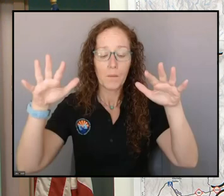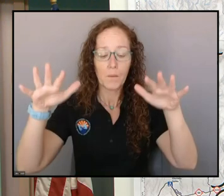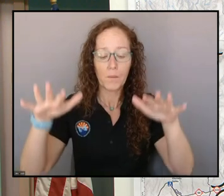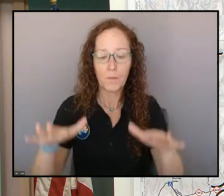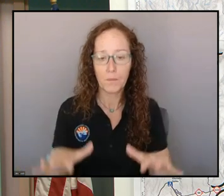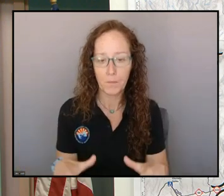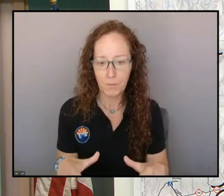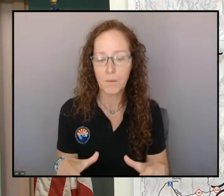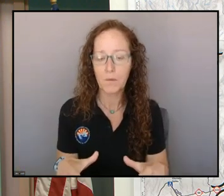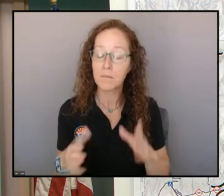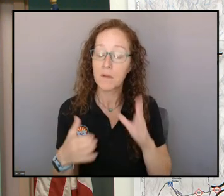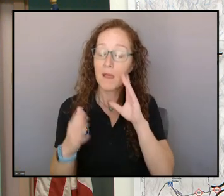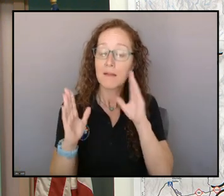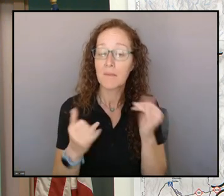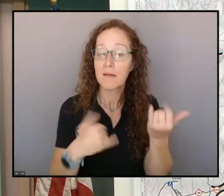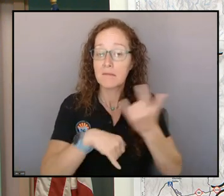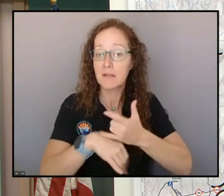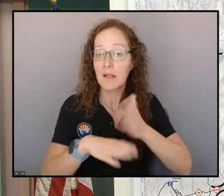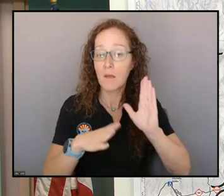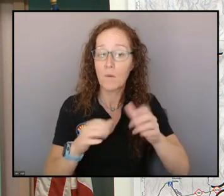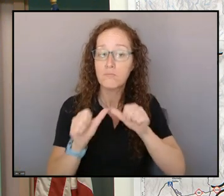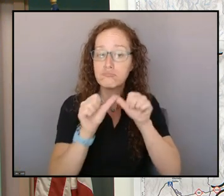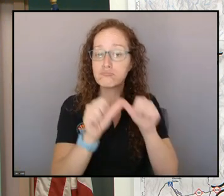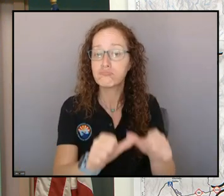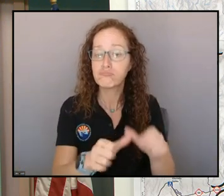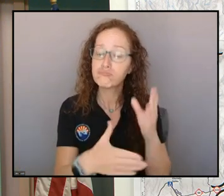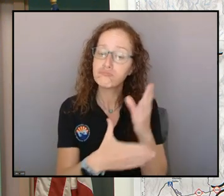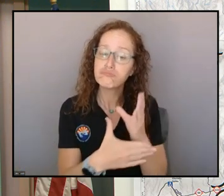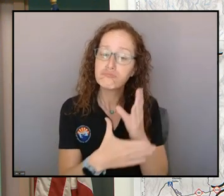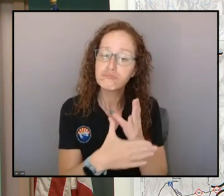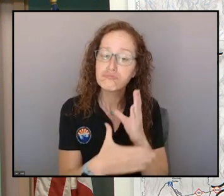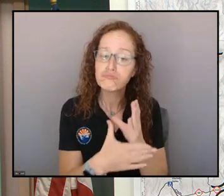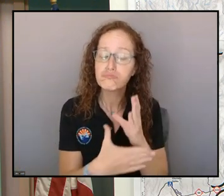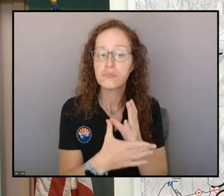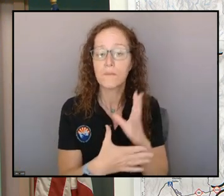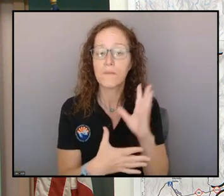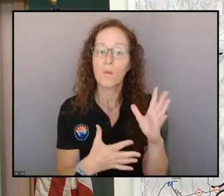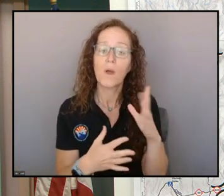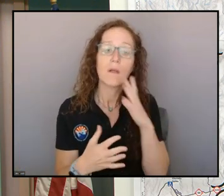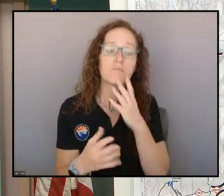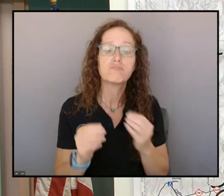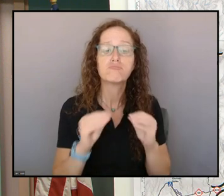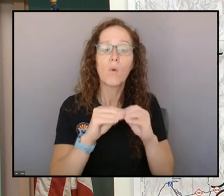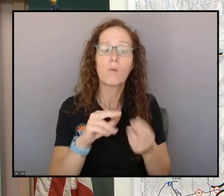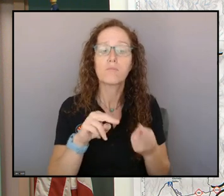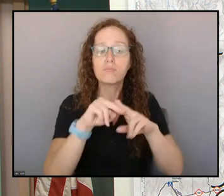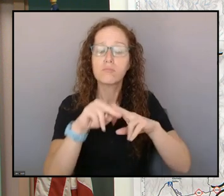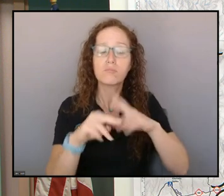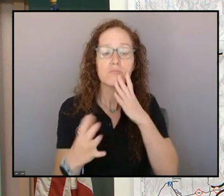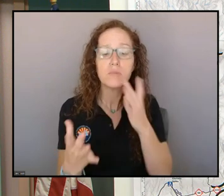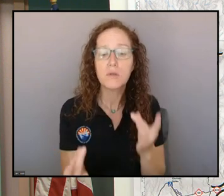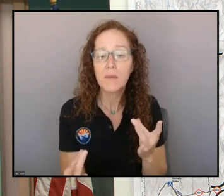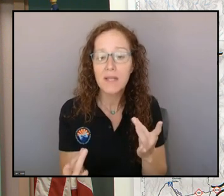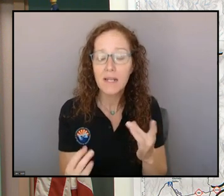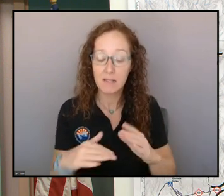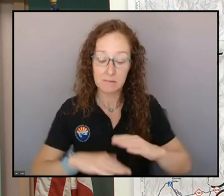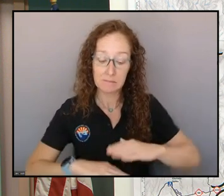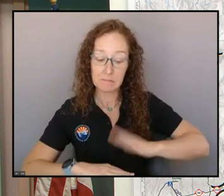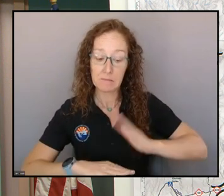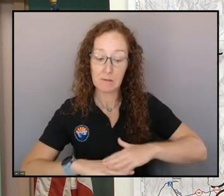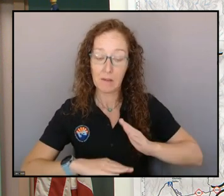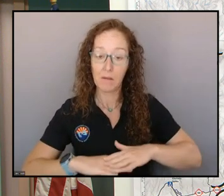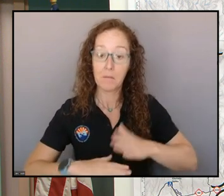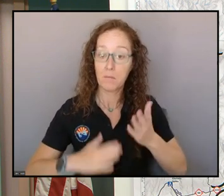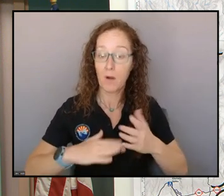Sticking around with that influx of relative humidity. Actually getting more likely into the 20% range as opposed to getting into